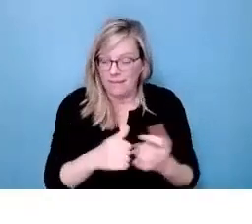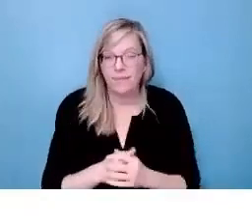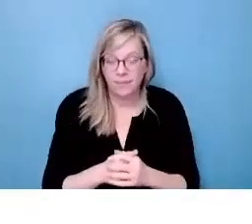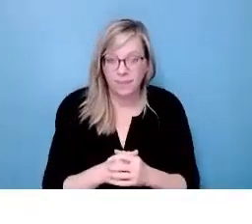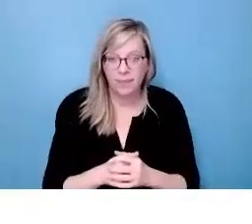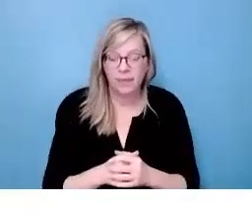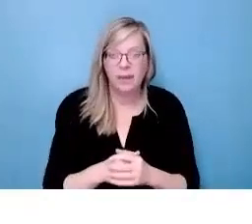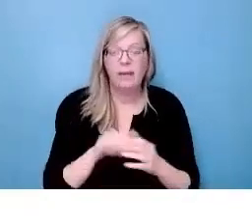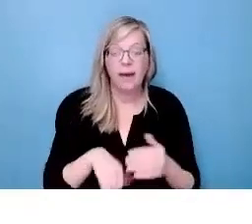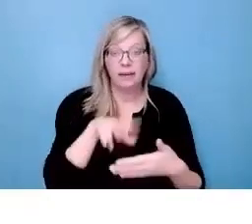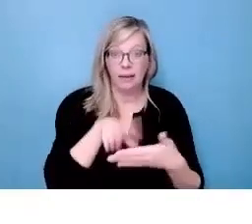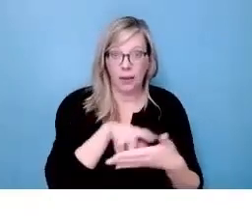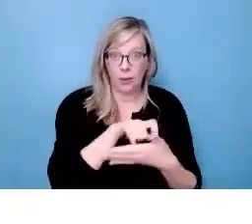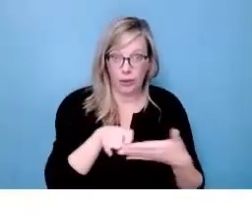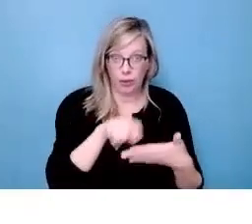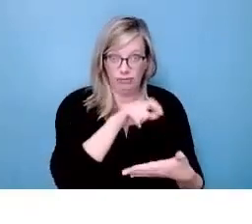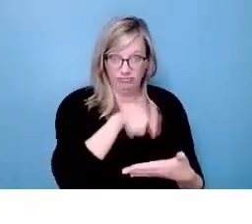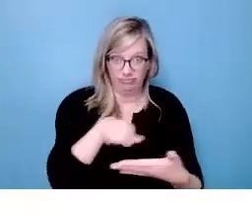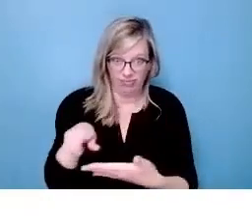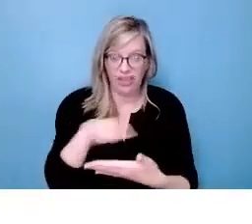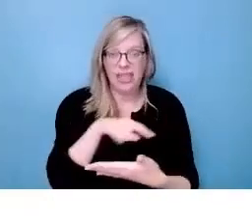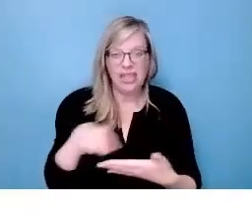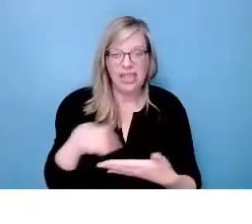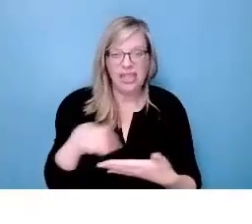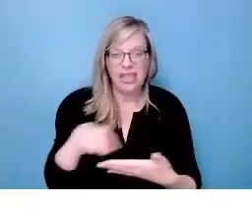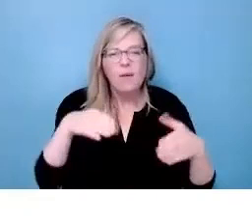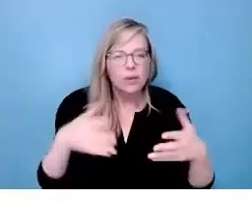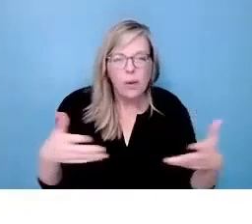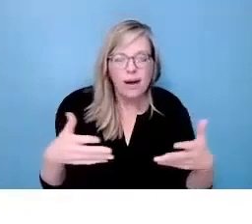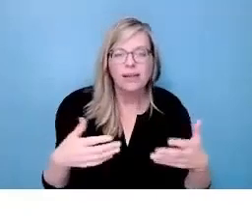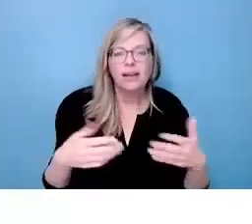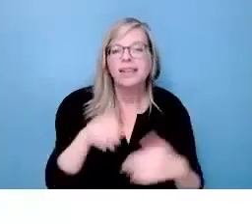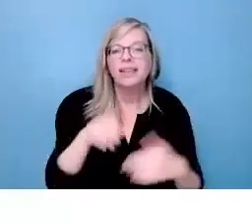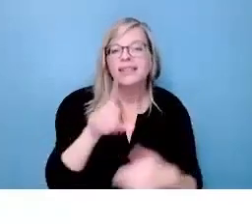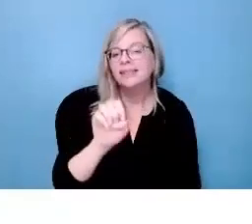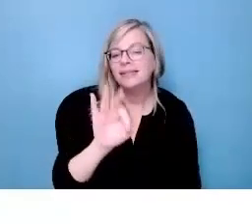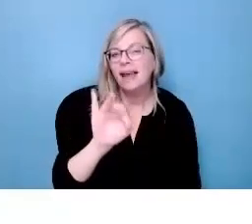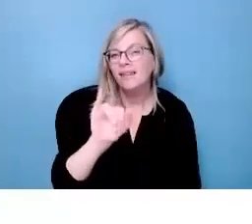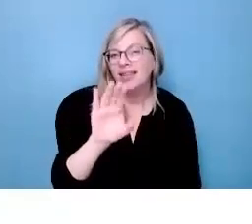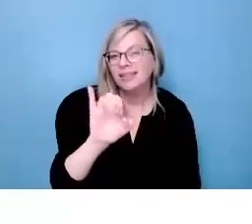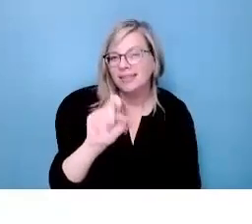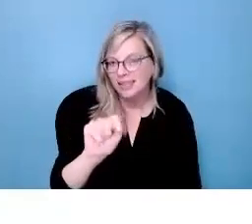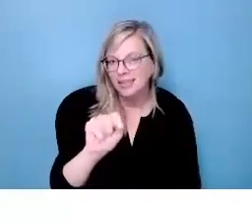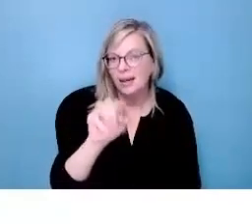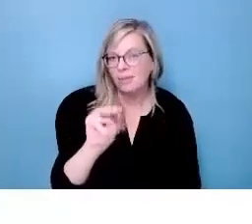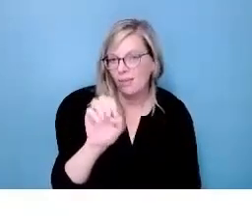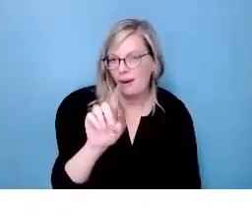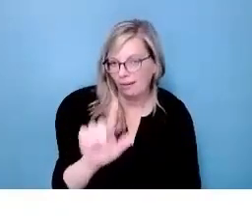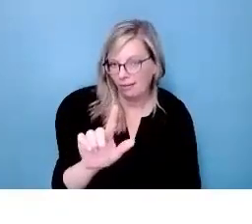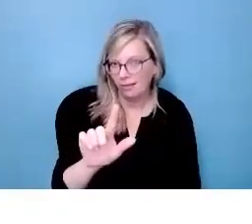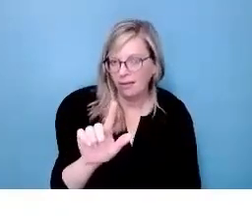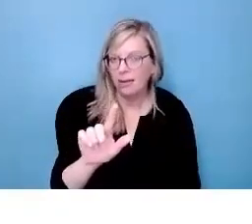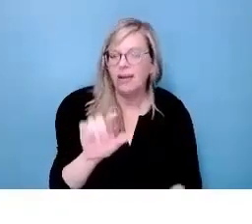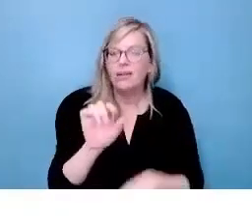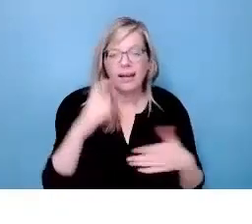little agency over their lives. The literature also has a focus on the deficit model. So a great deal of the literature